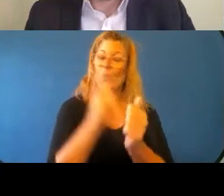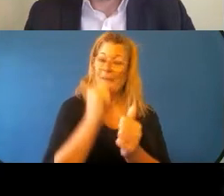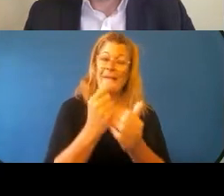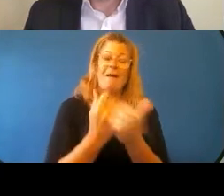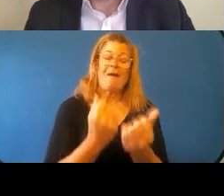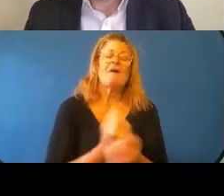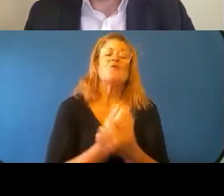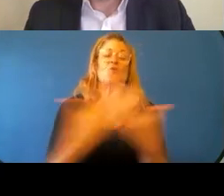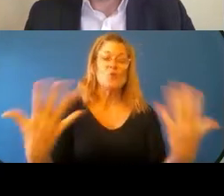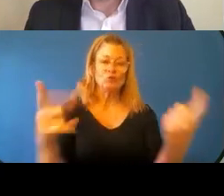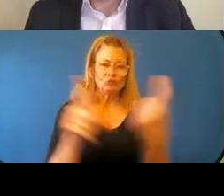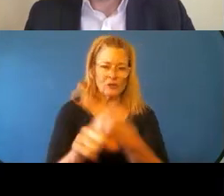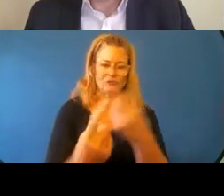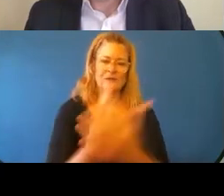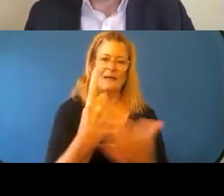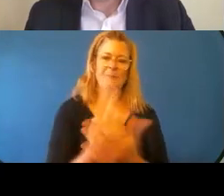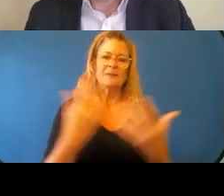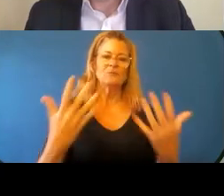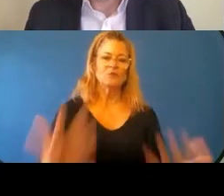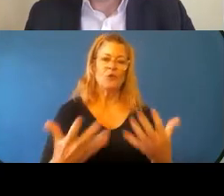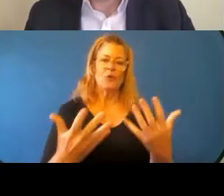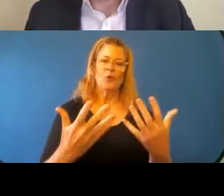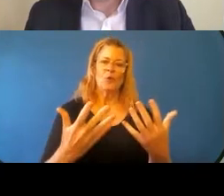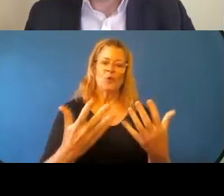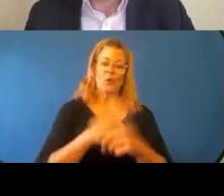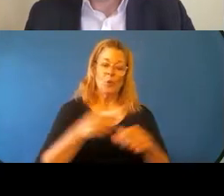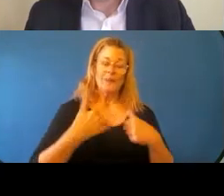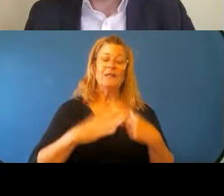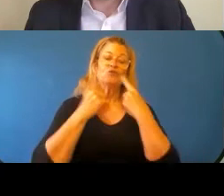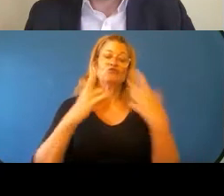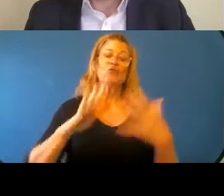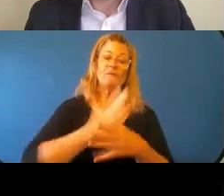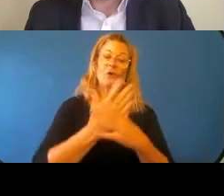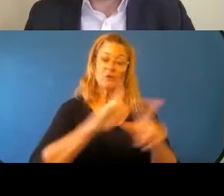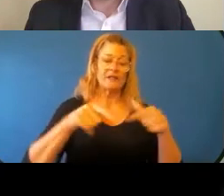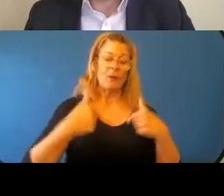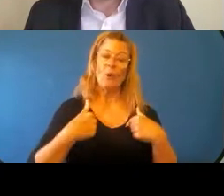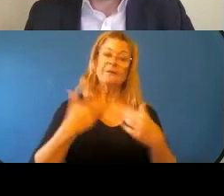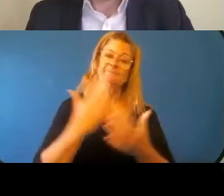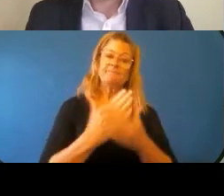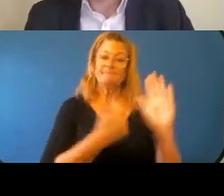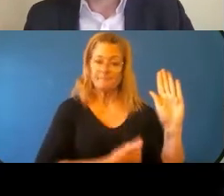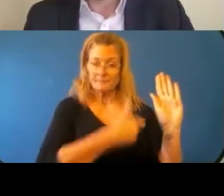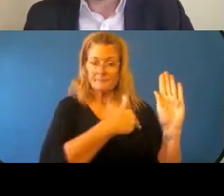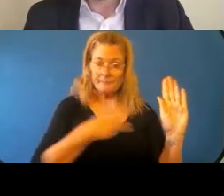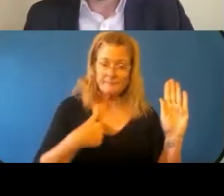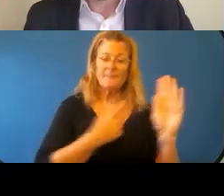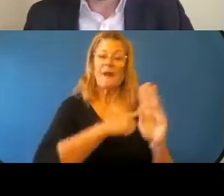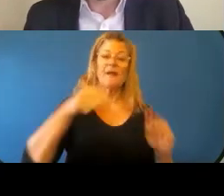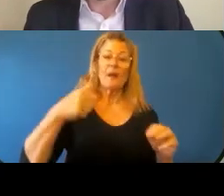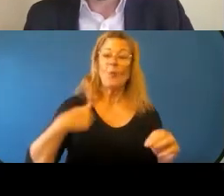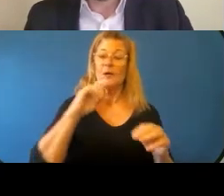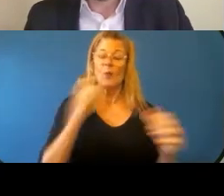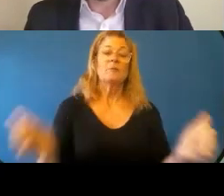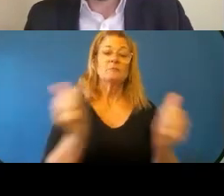say and have a position of support in their hearts and minds. If that's not right, then we're going to be struggling. So I think